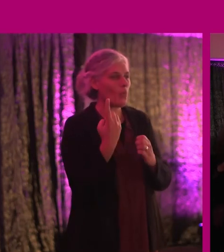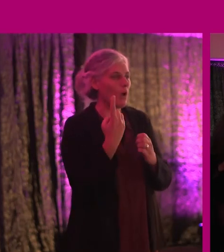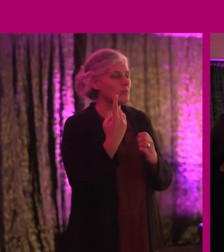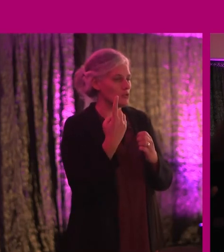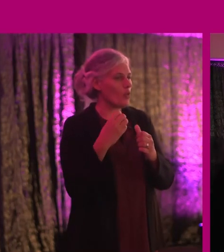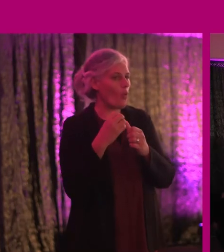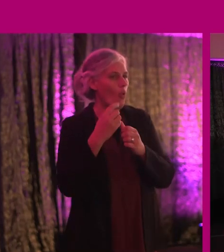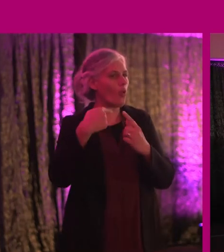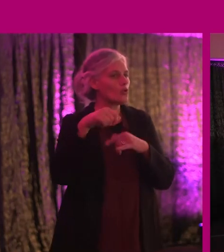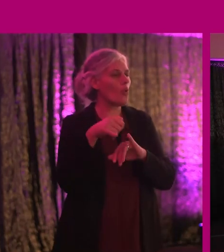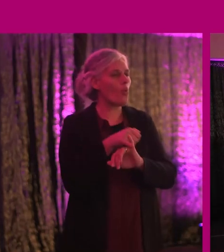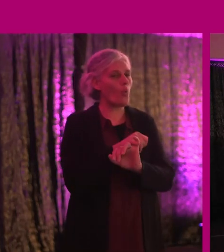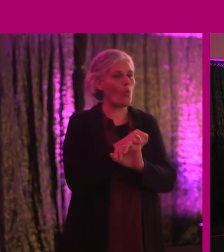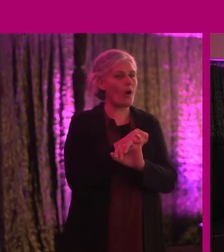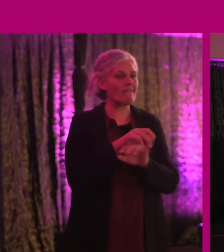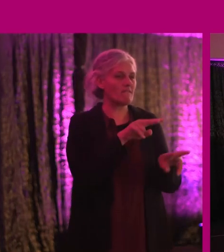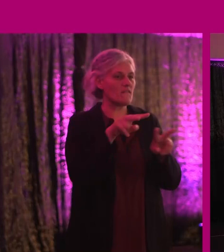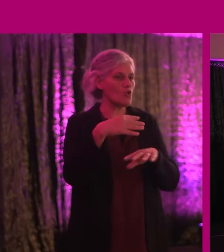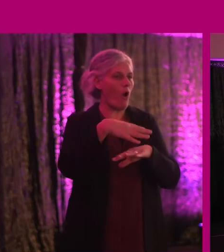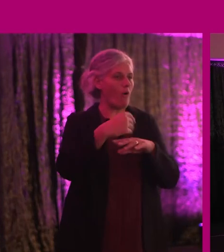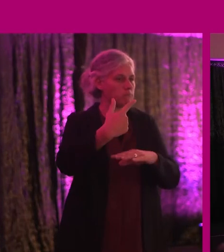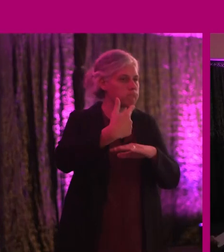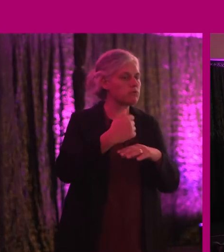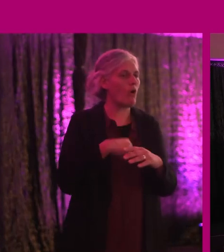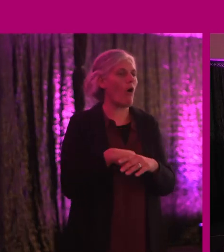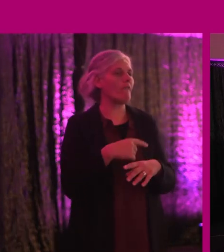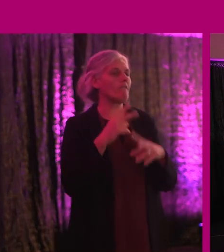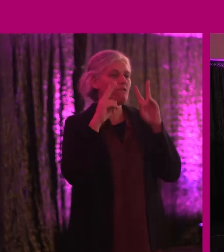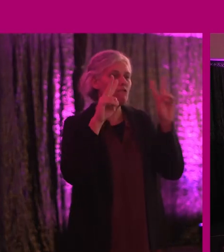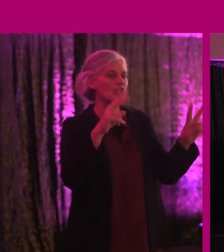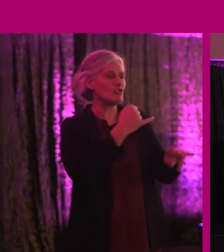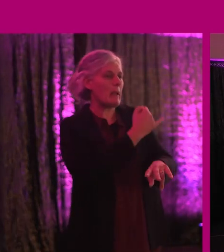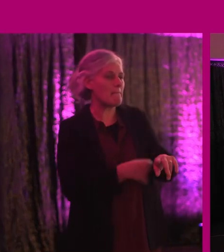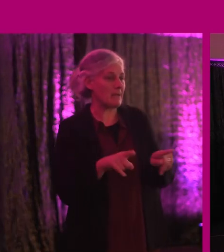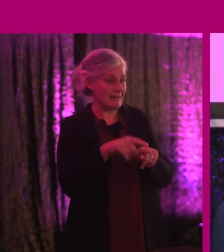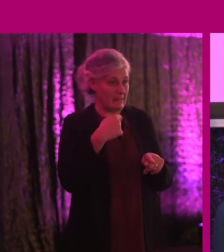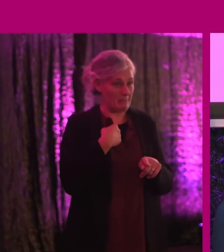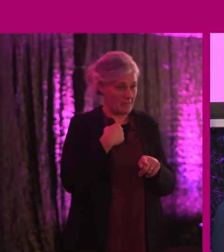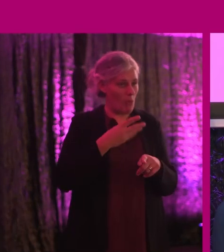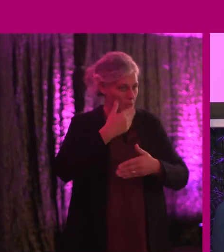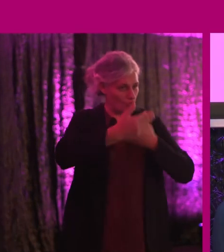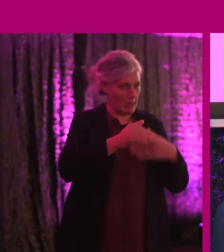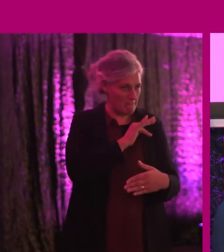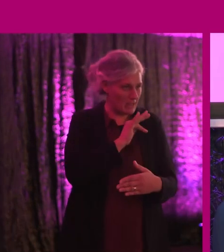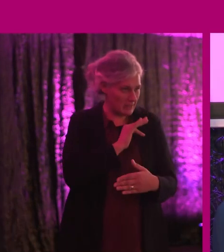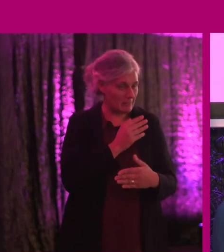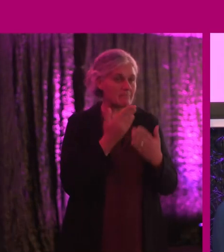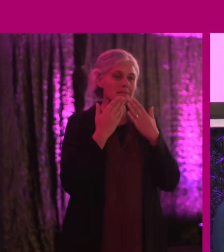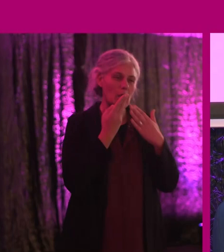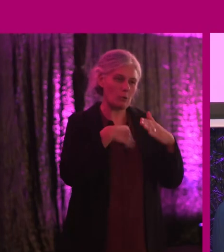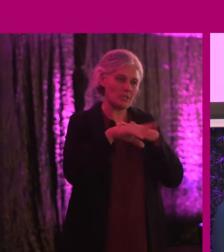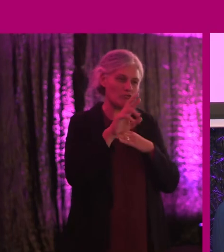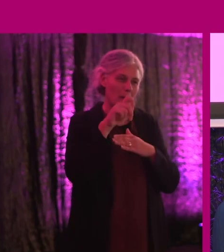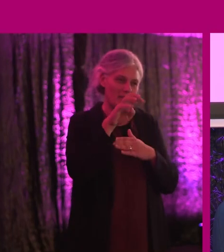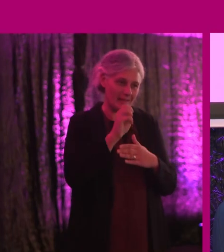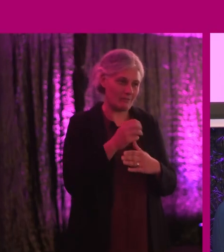who has their video off or visually impaired like me, I'm also going to describe myself. Thank you Minister Rabbit for doing that.